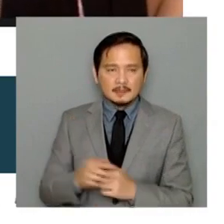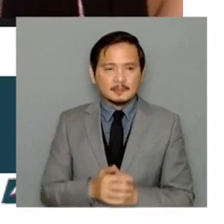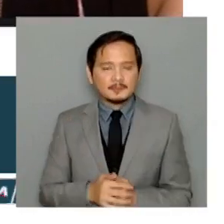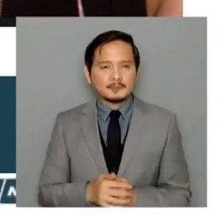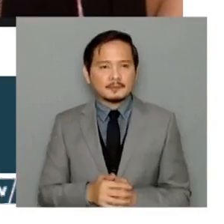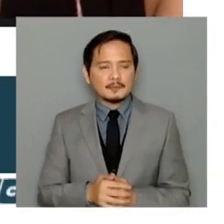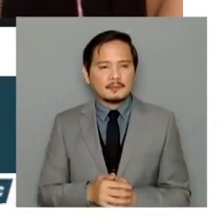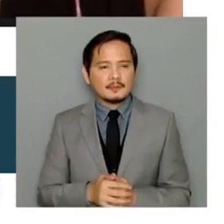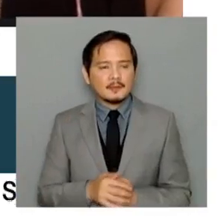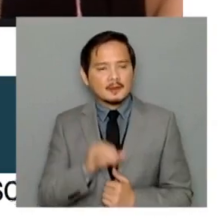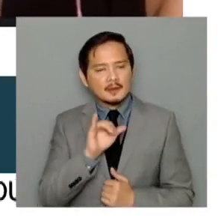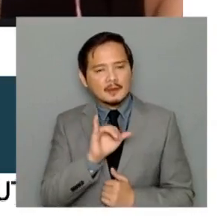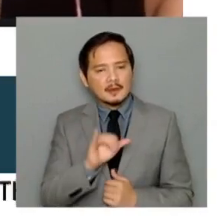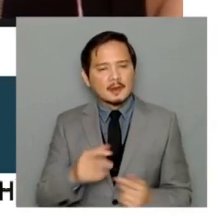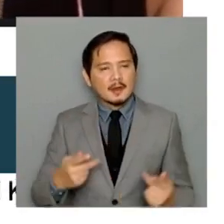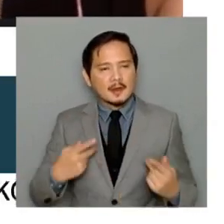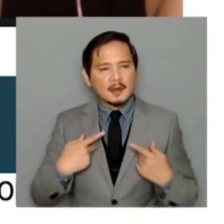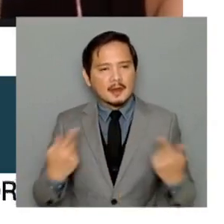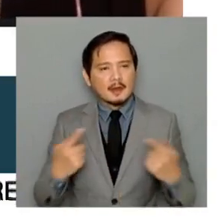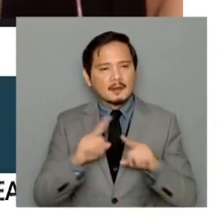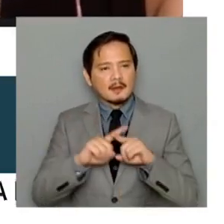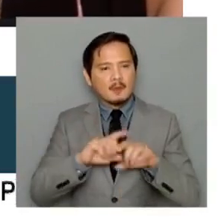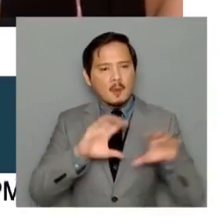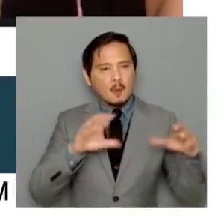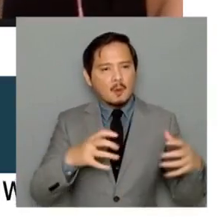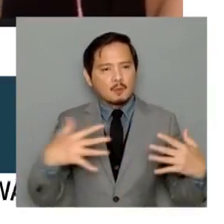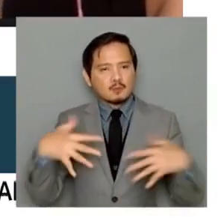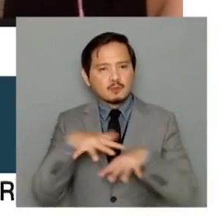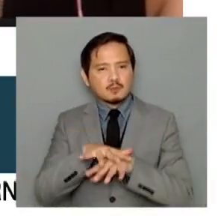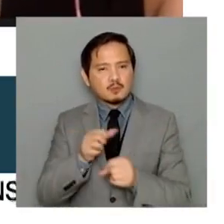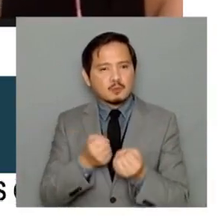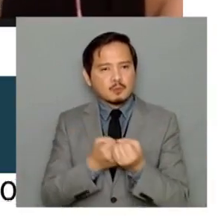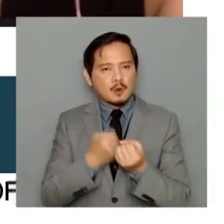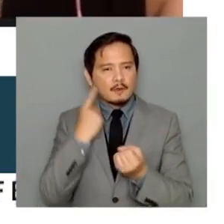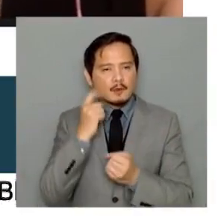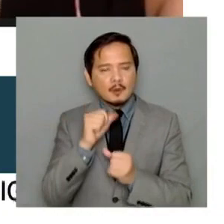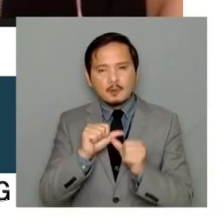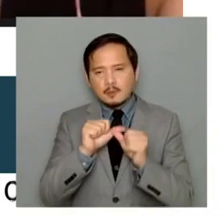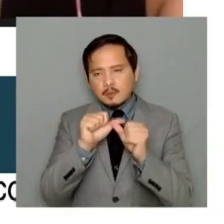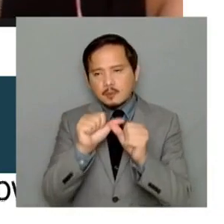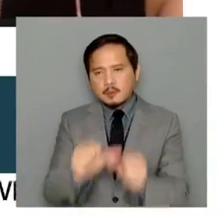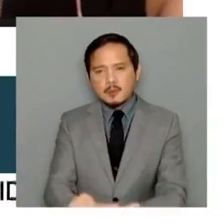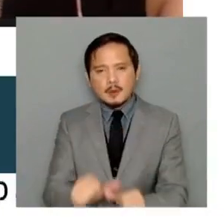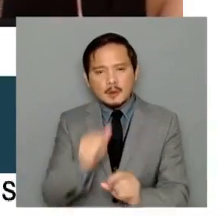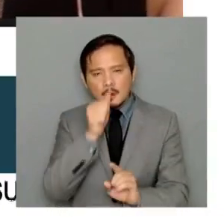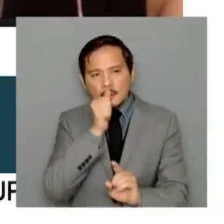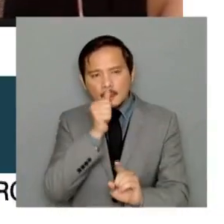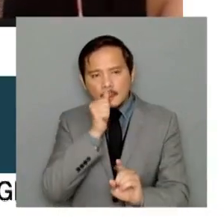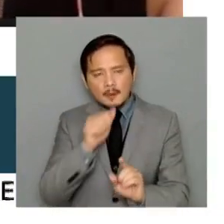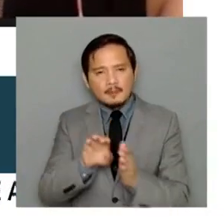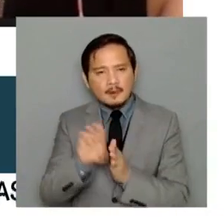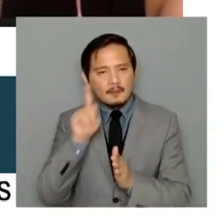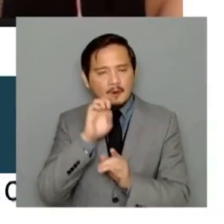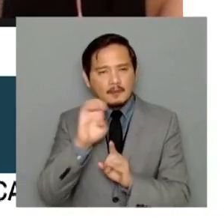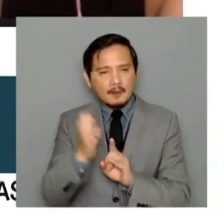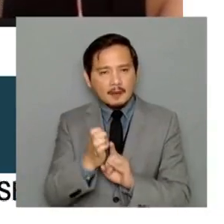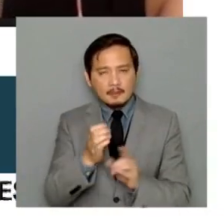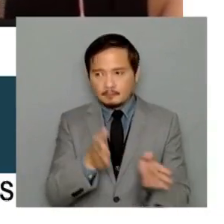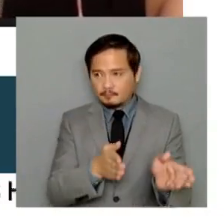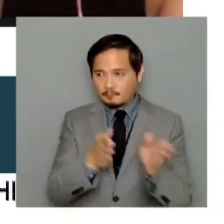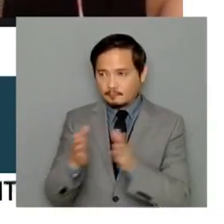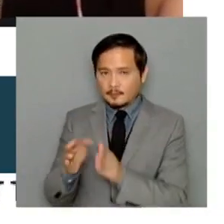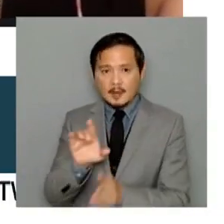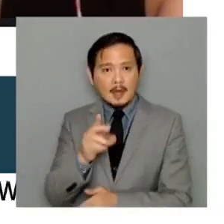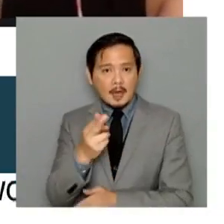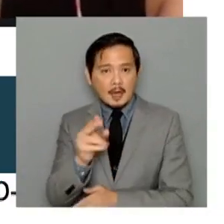multisectoral support in achieving resilient and sustainable development of the environment. But let me go to you, Heidi, for